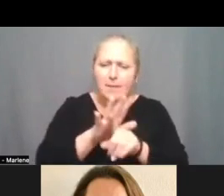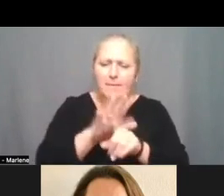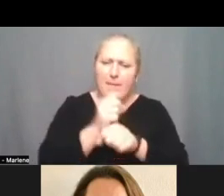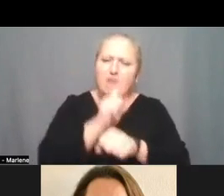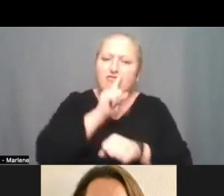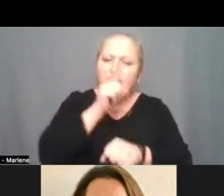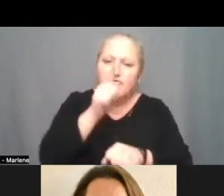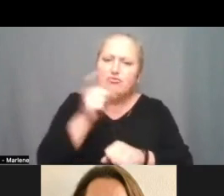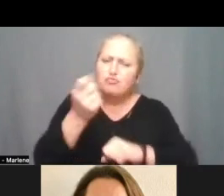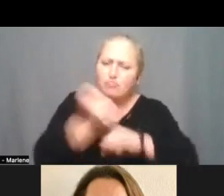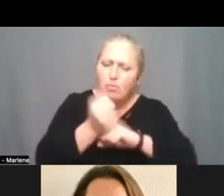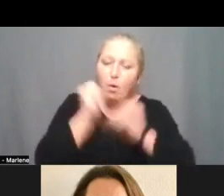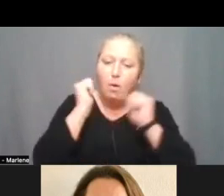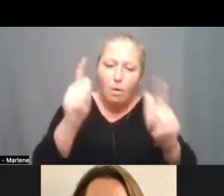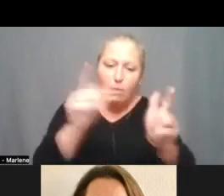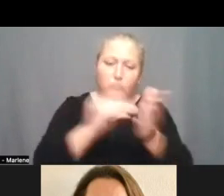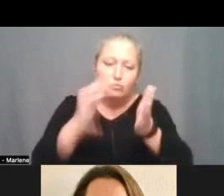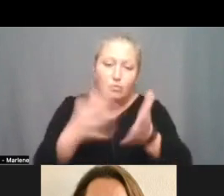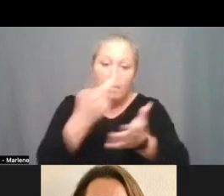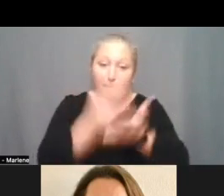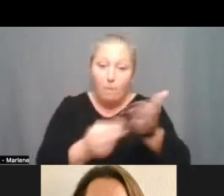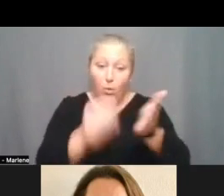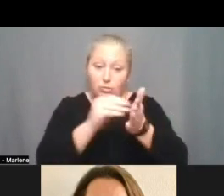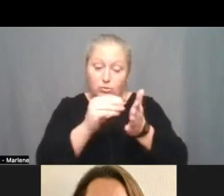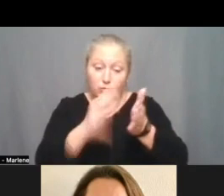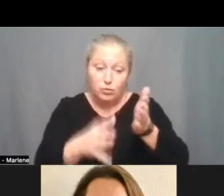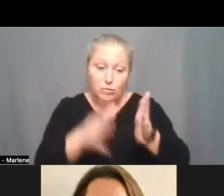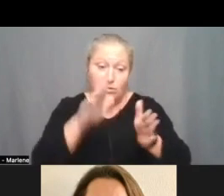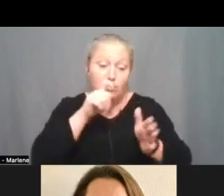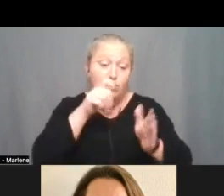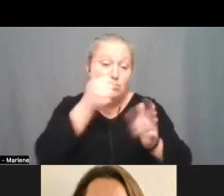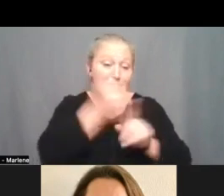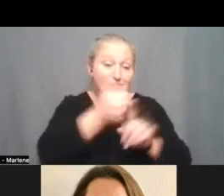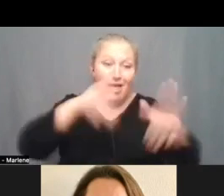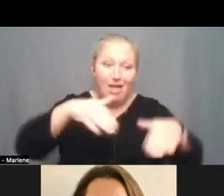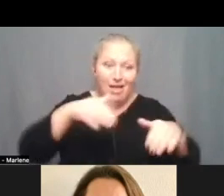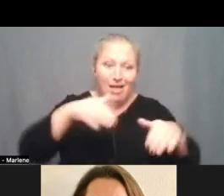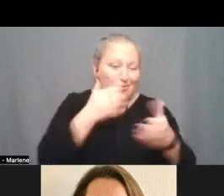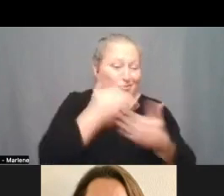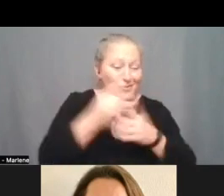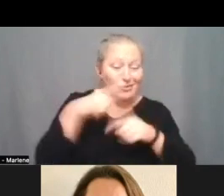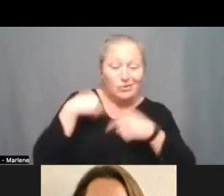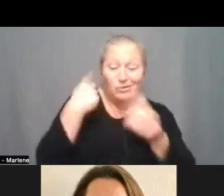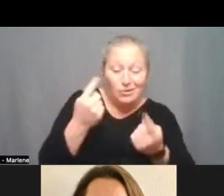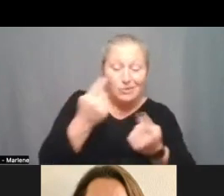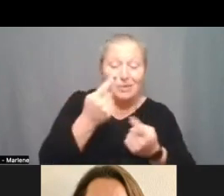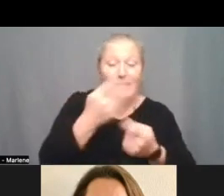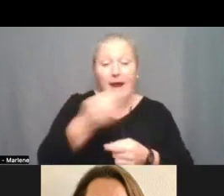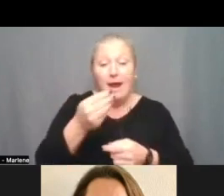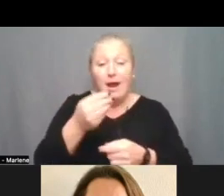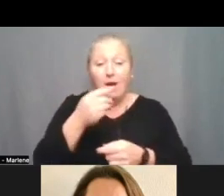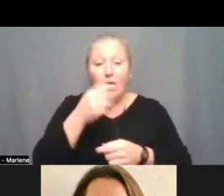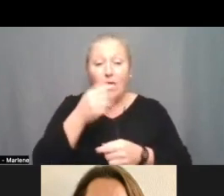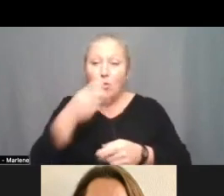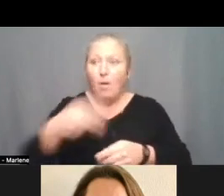supporting all students both students that have not um historically done well and you know our our higher achieving